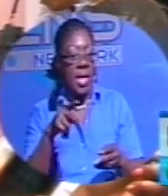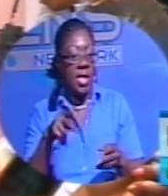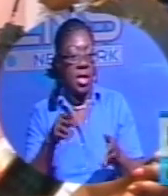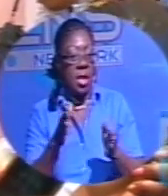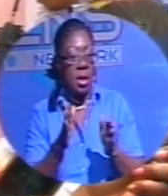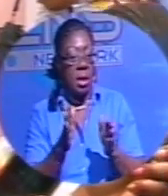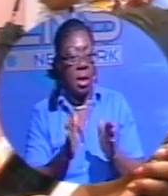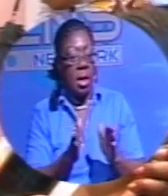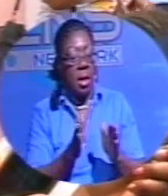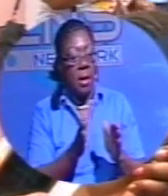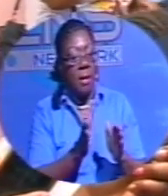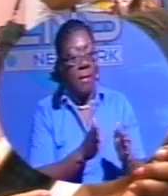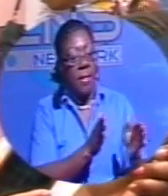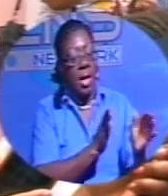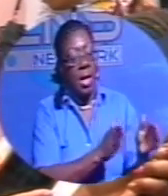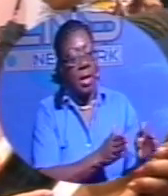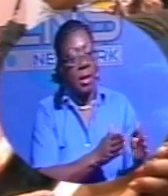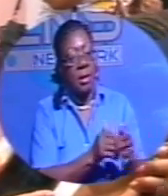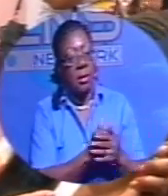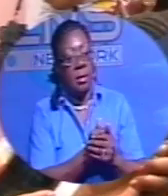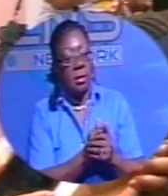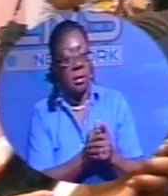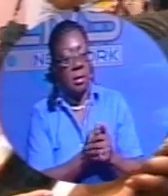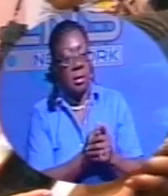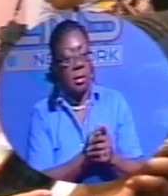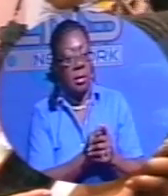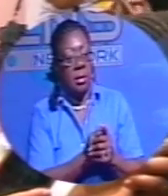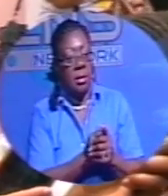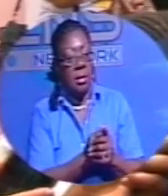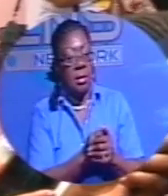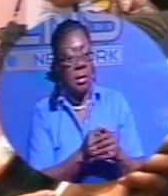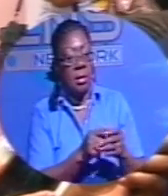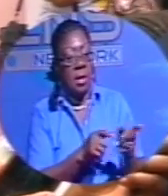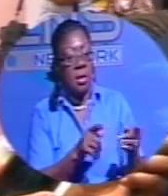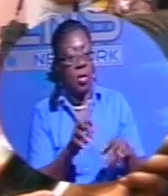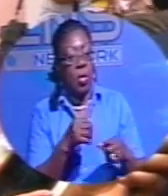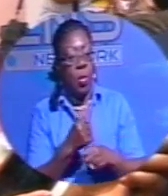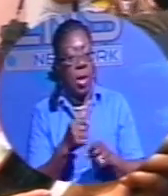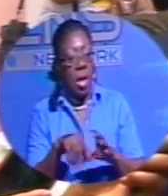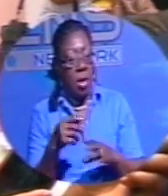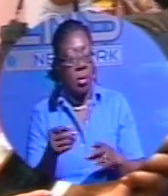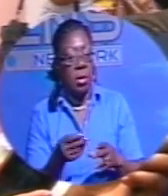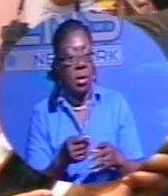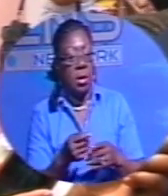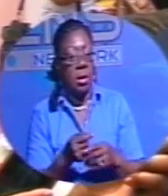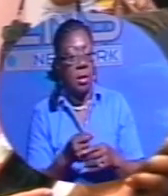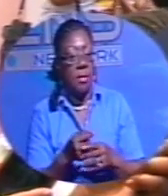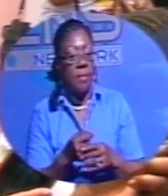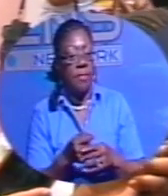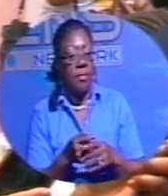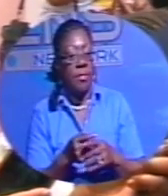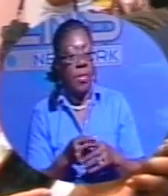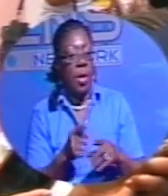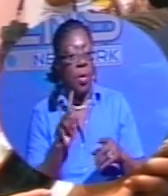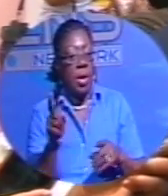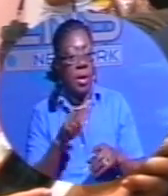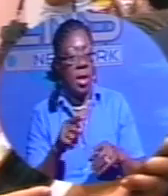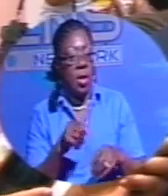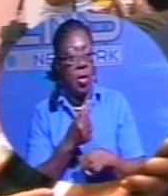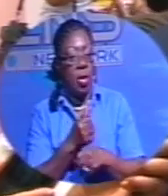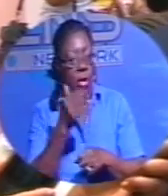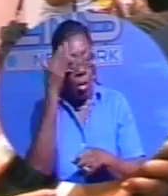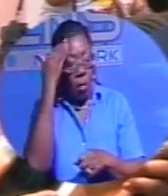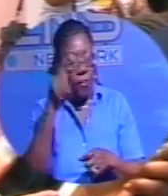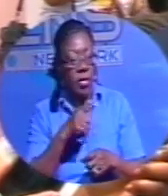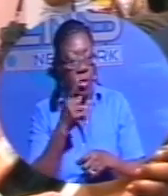now on payments for redundancy payment. That's going to basically work out itself as to whether or not they're paid. But one thing you know for sure